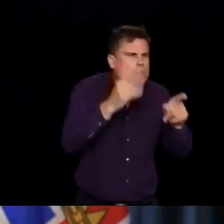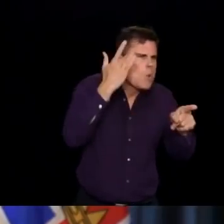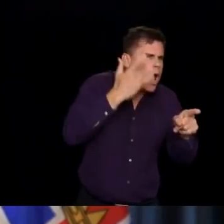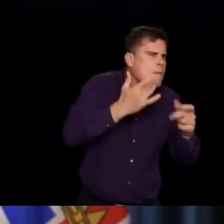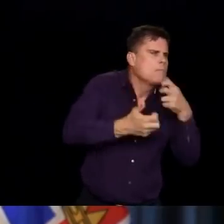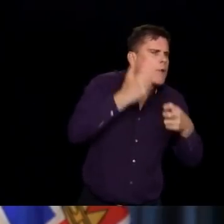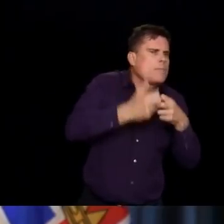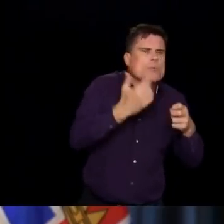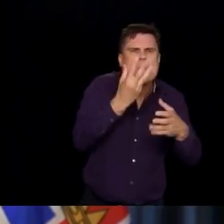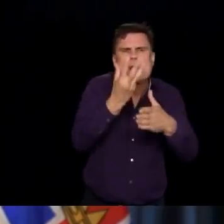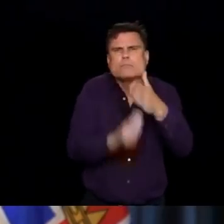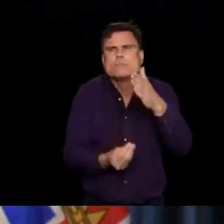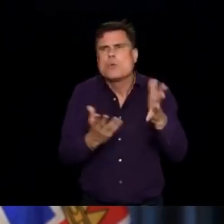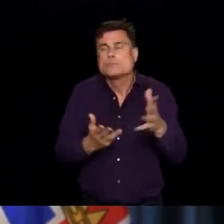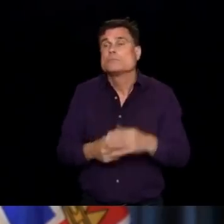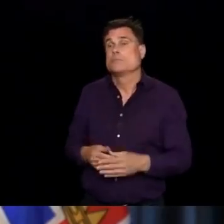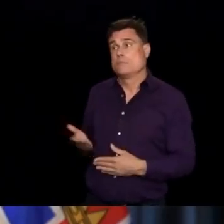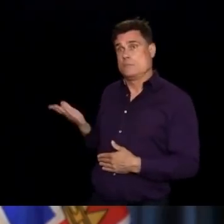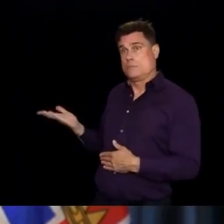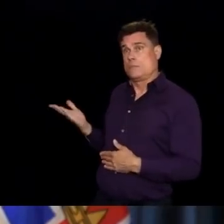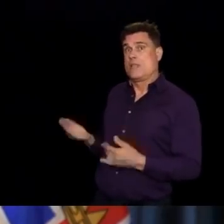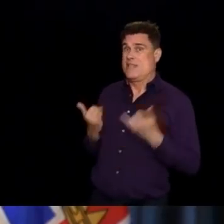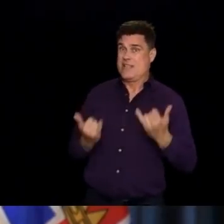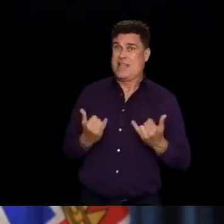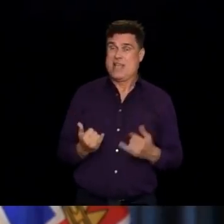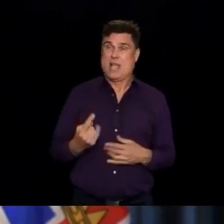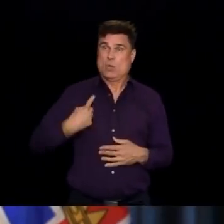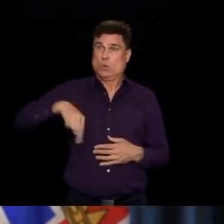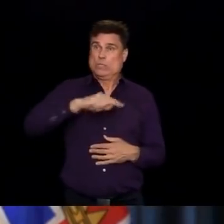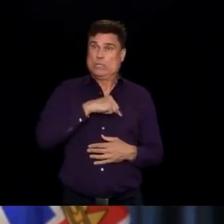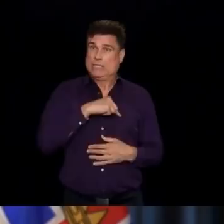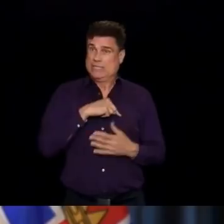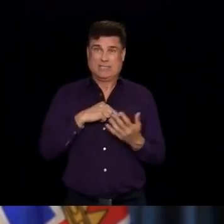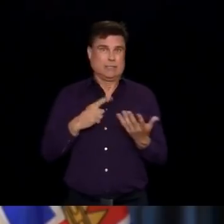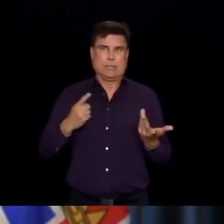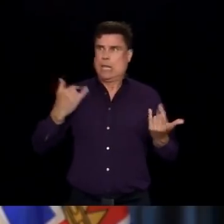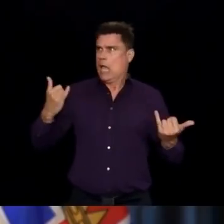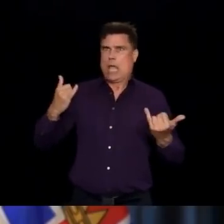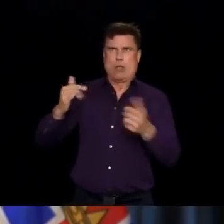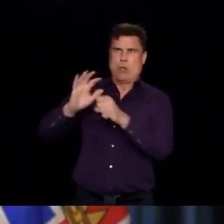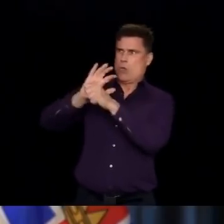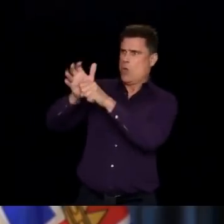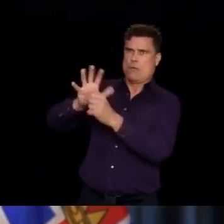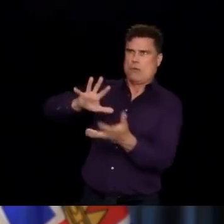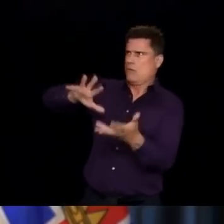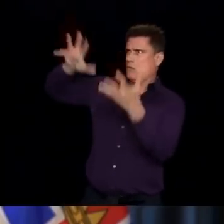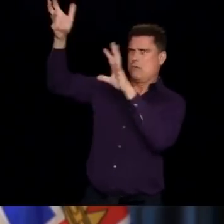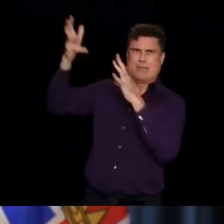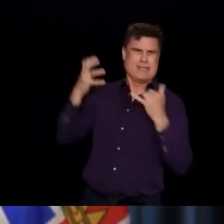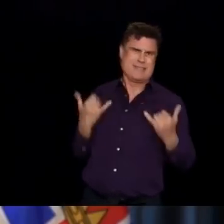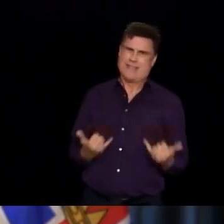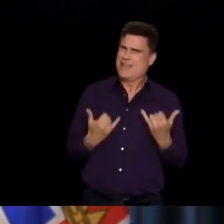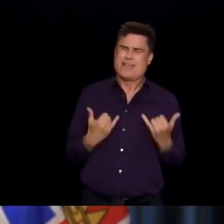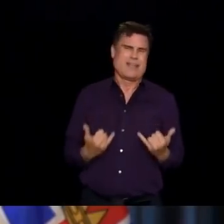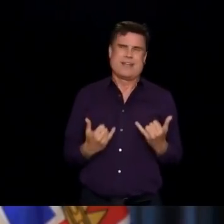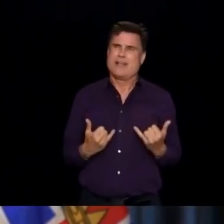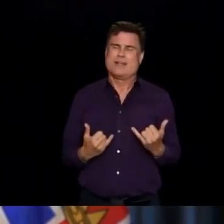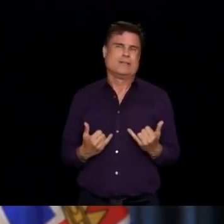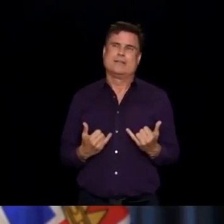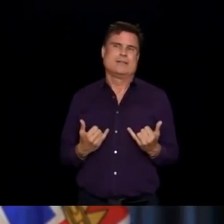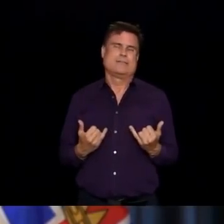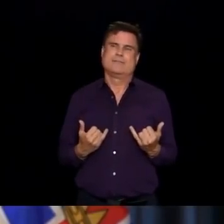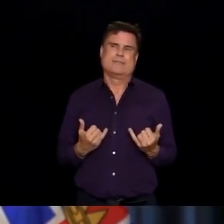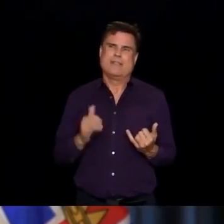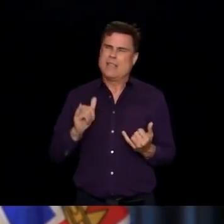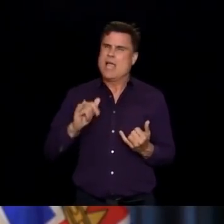issues at long a couple of long-term care homes in particular, Holy Family Care Home, which is connected to Providence Health Care, which is